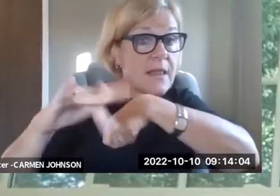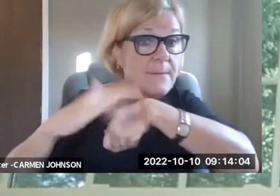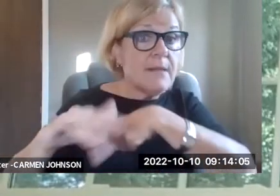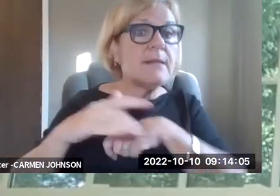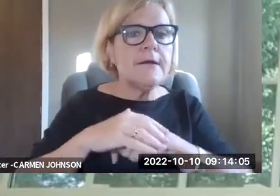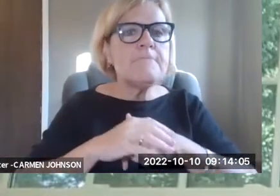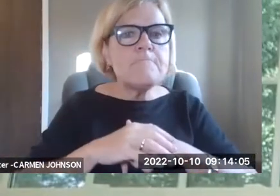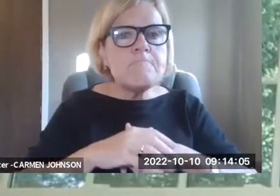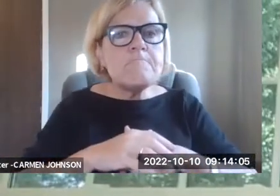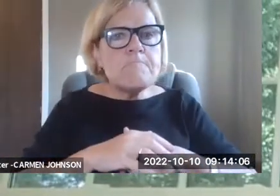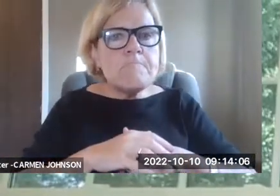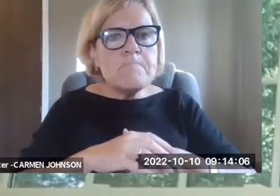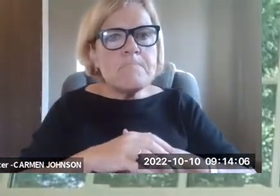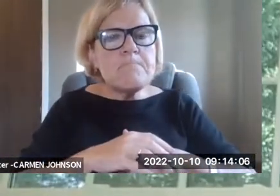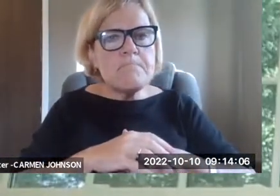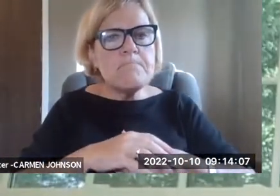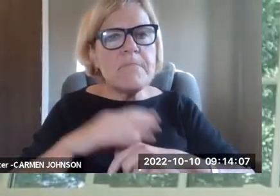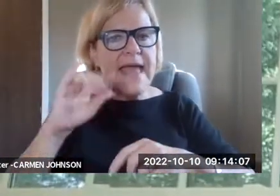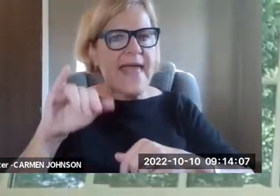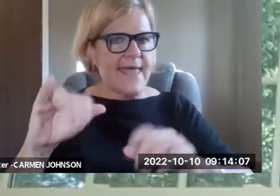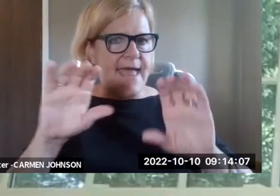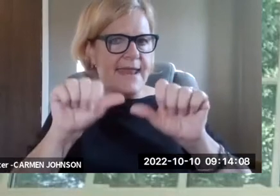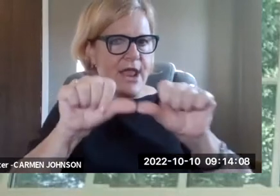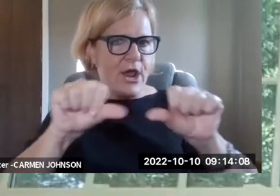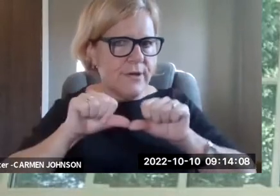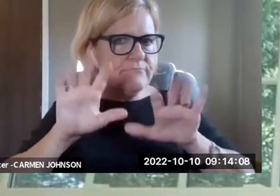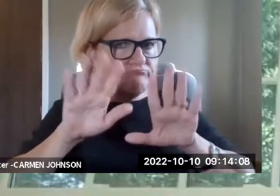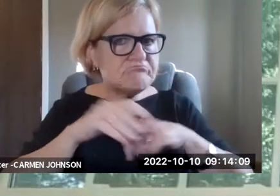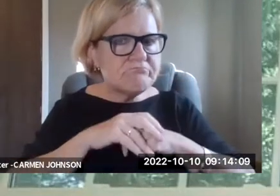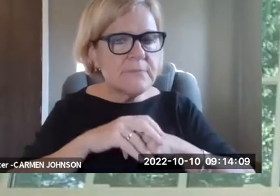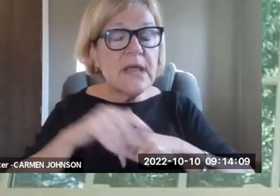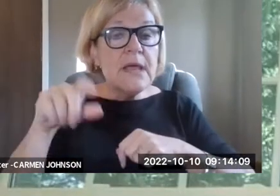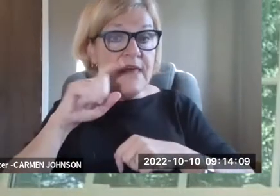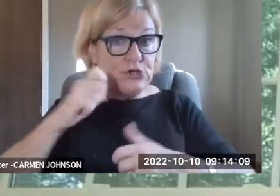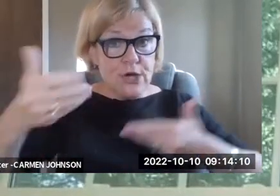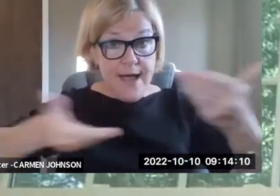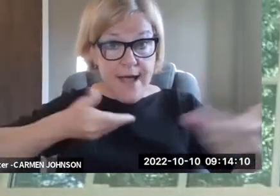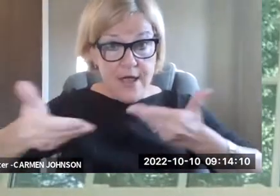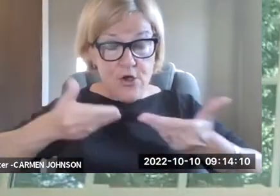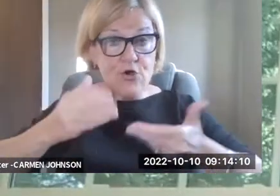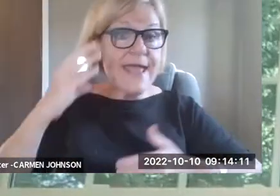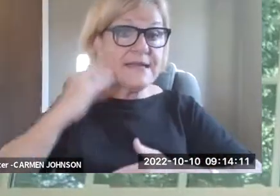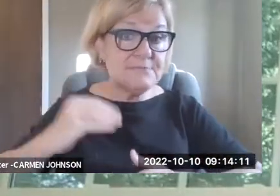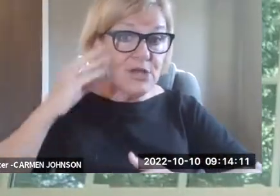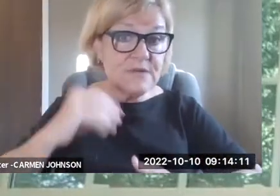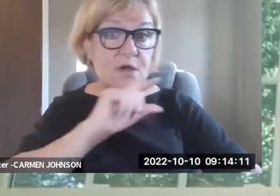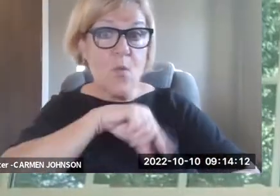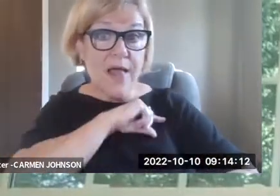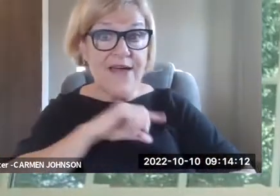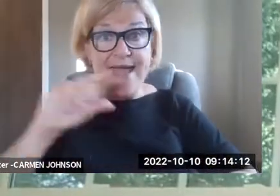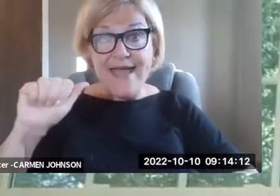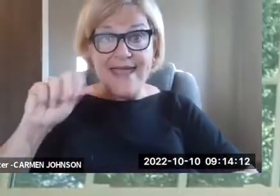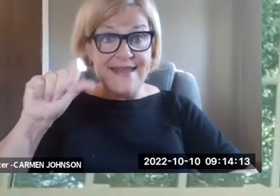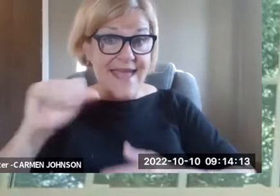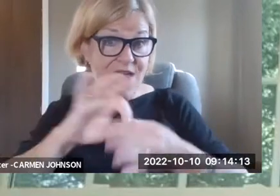disabilities, what the law requires, what people may need, what's available, um, in, in, uh, in this